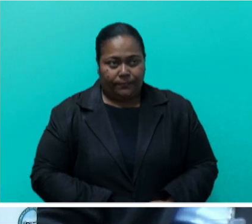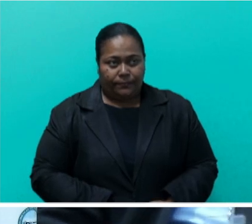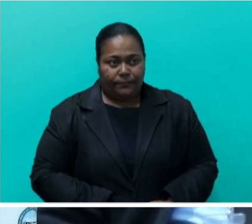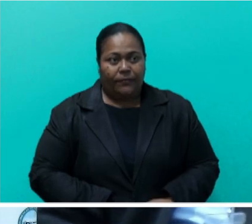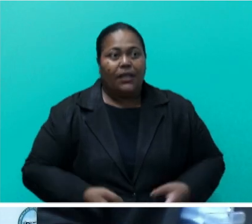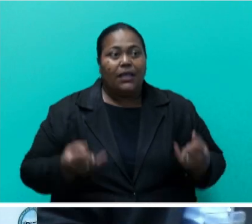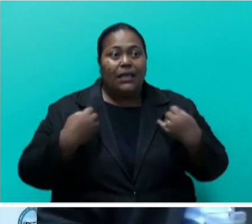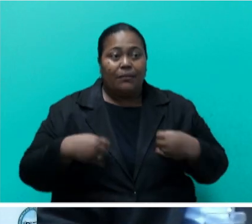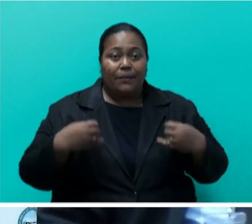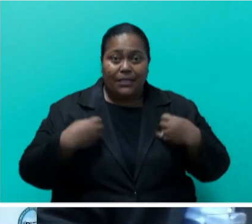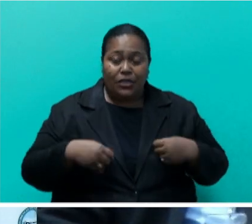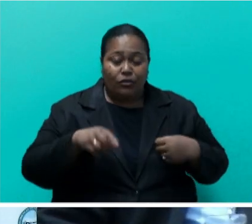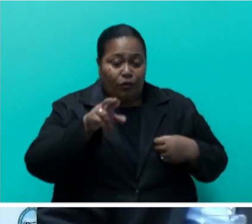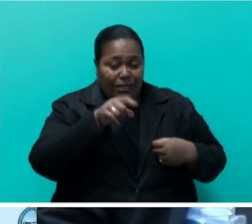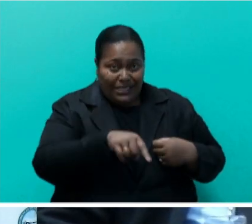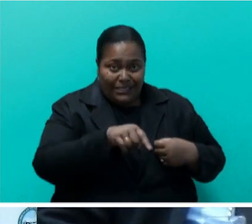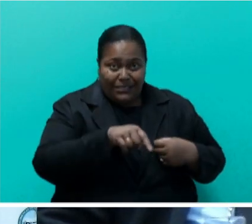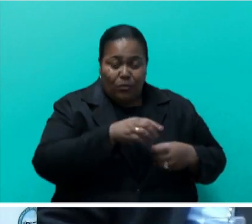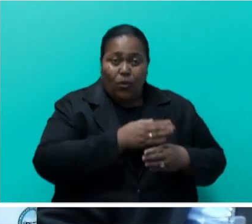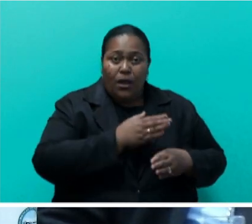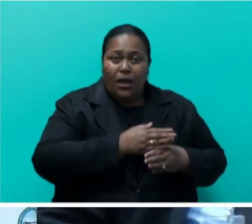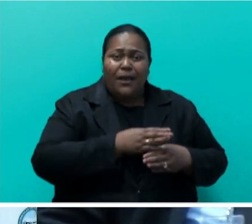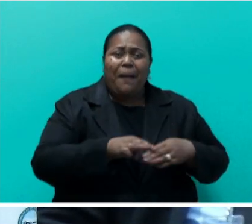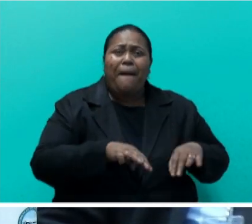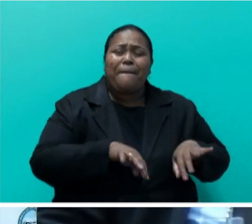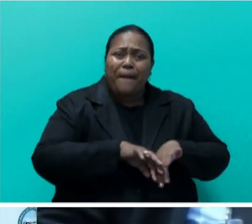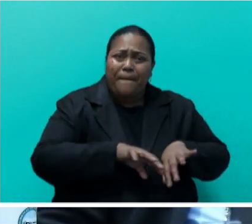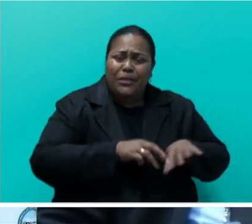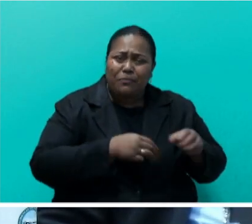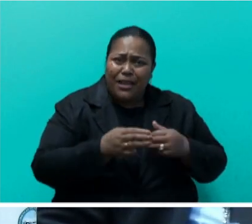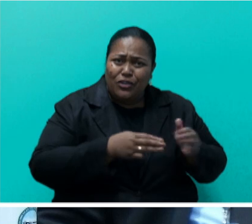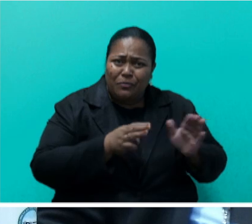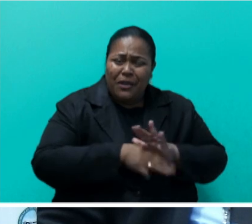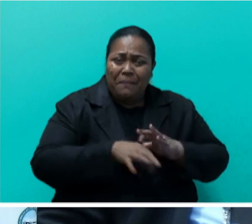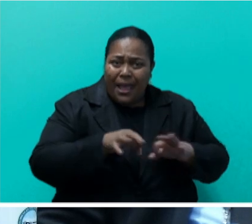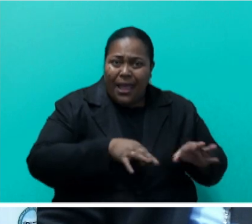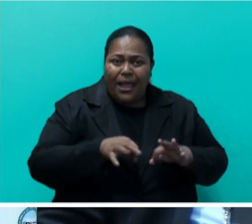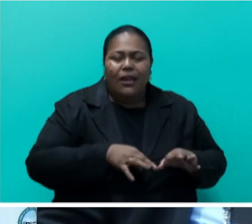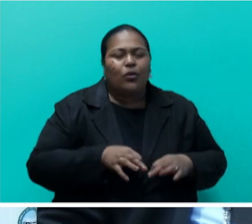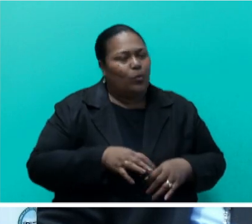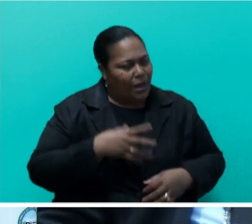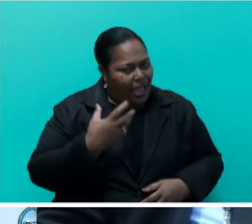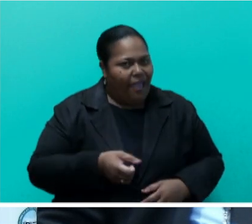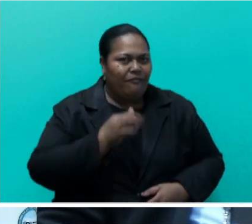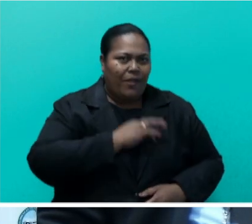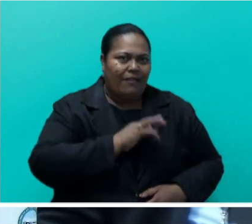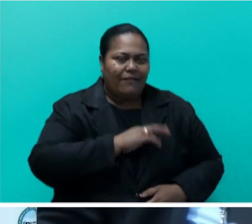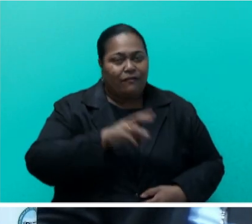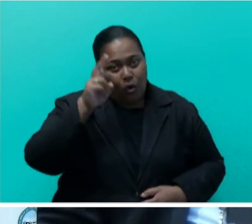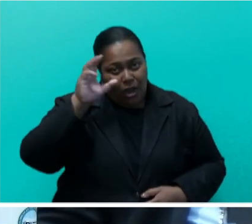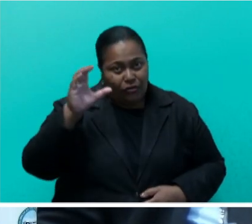of this comprehensive waste management plan will yield numerous benefits for our nation, such as